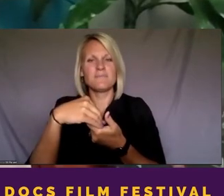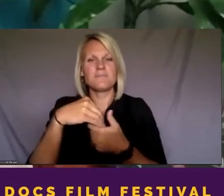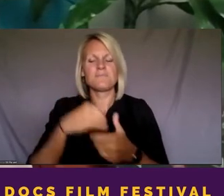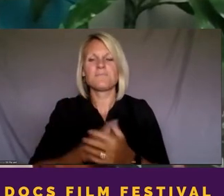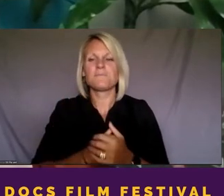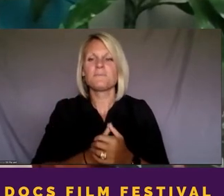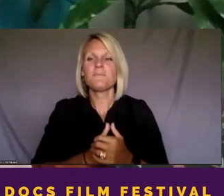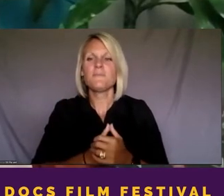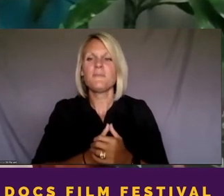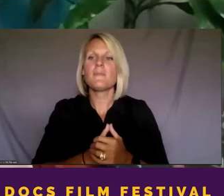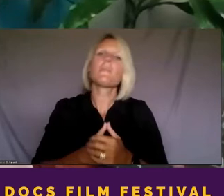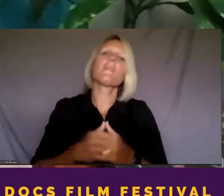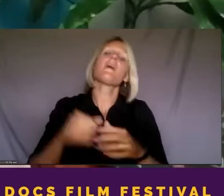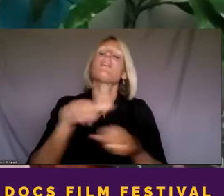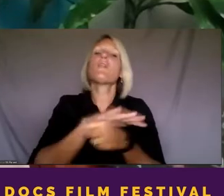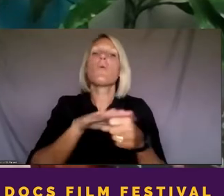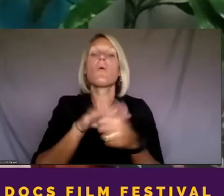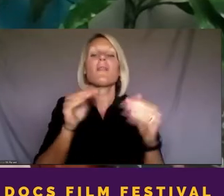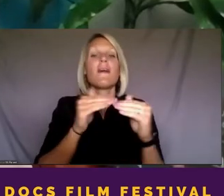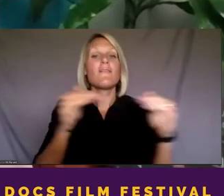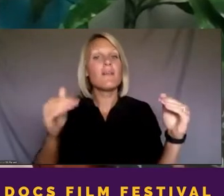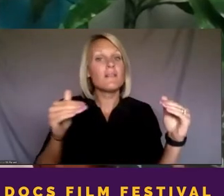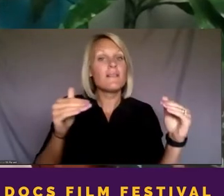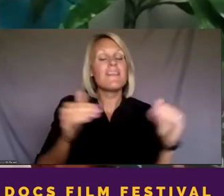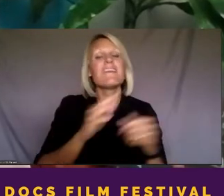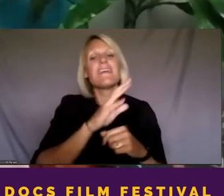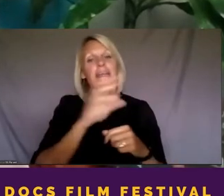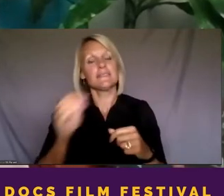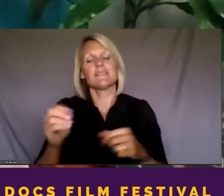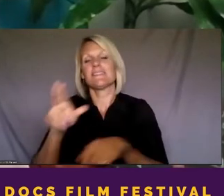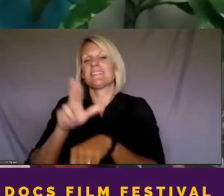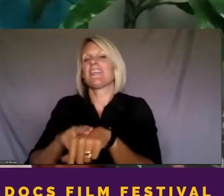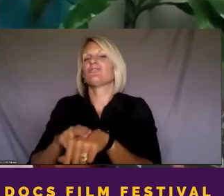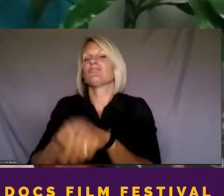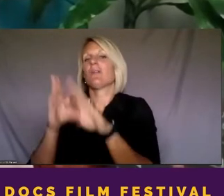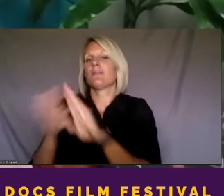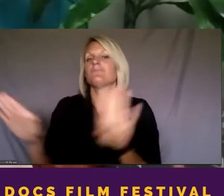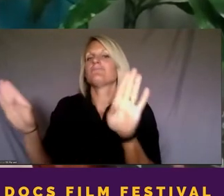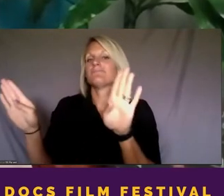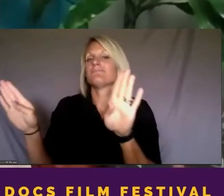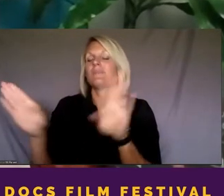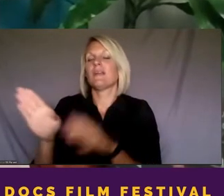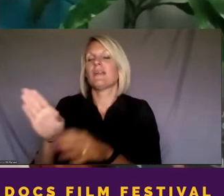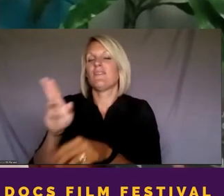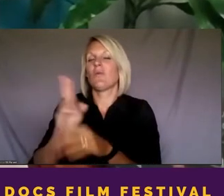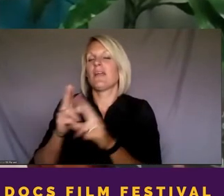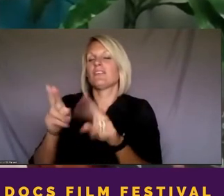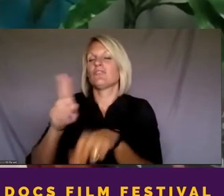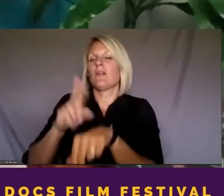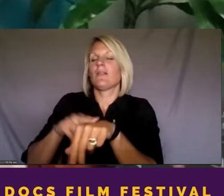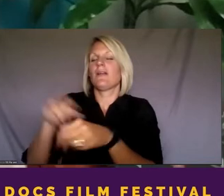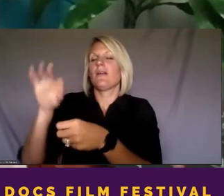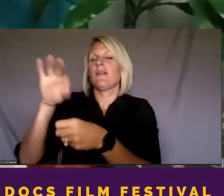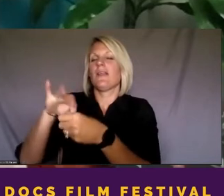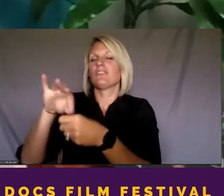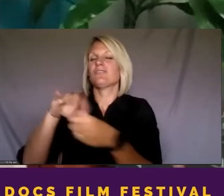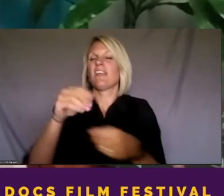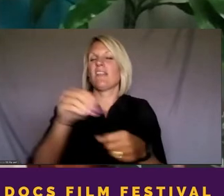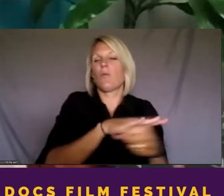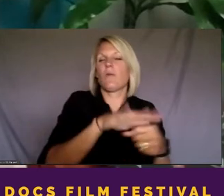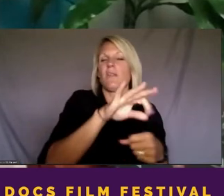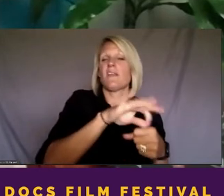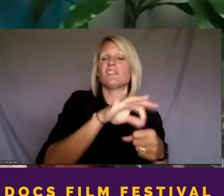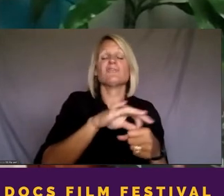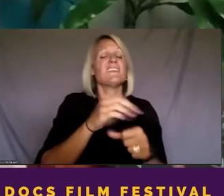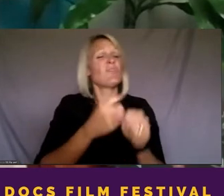know, on the local level, in addition to, you know, national elections. So it was really a fantastic opportunity. And,